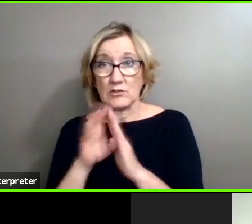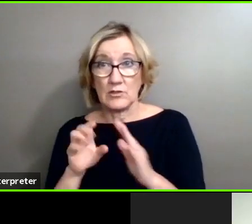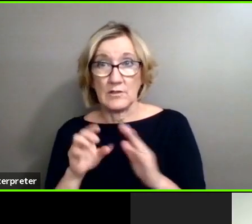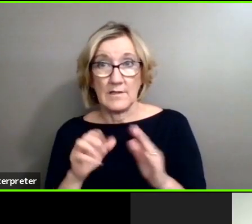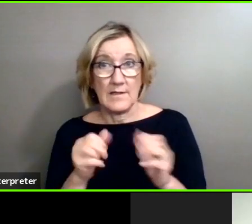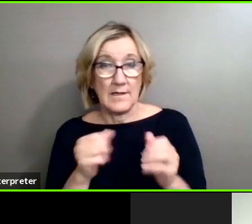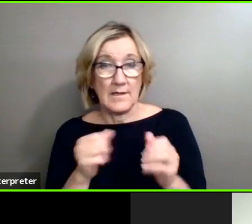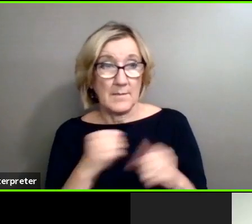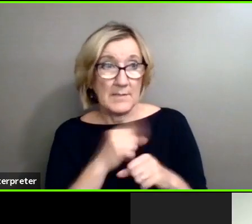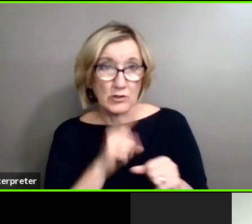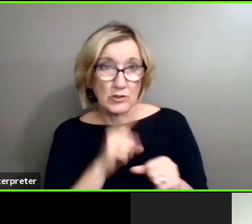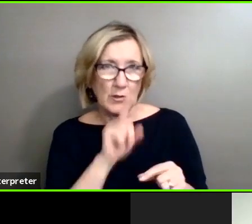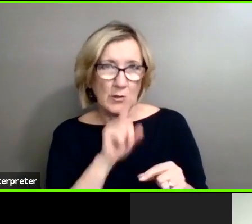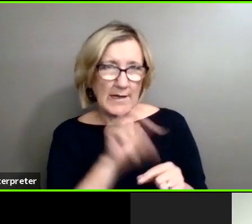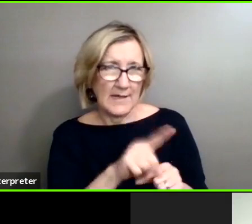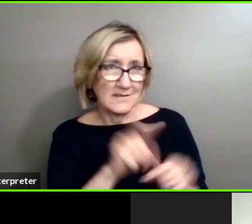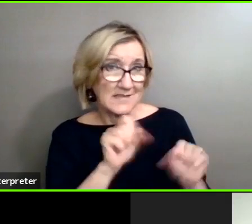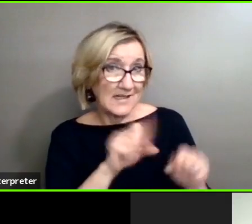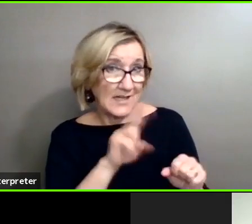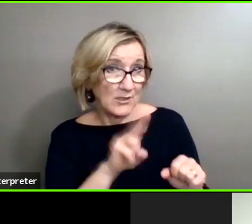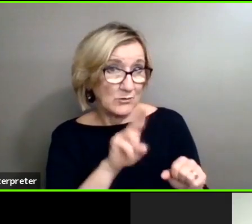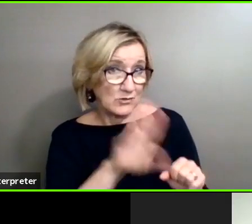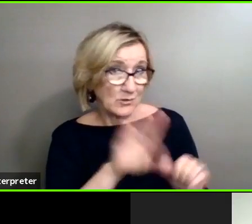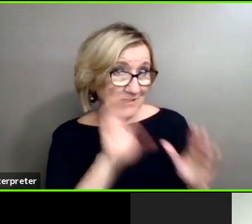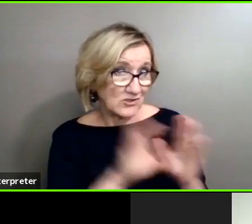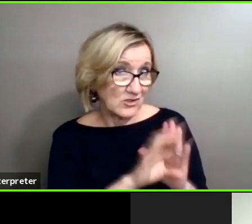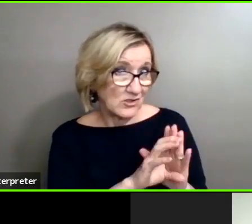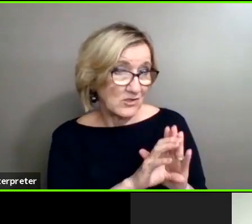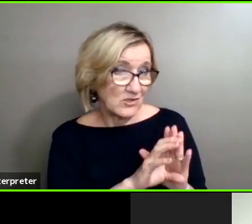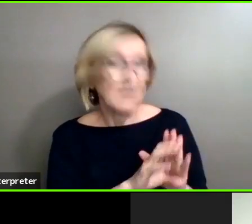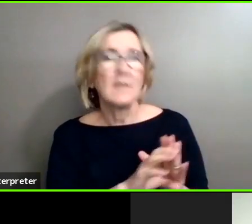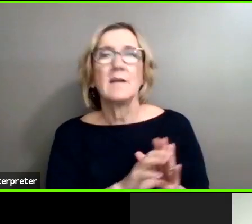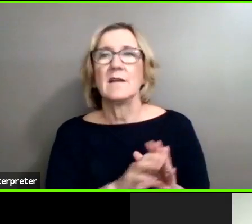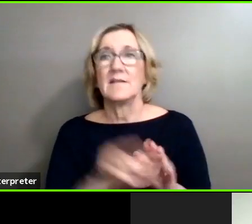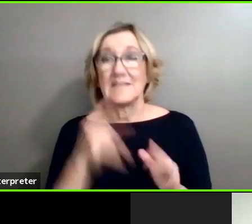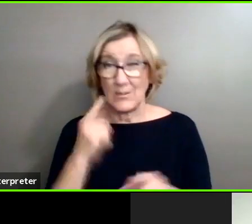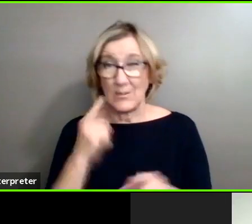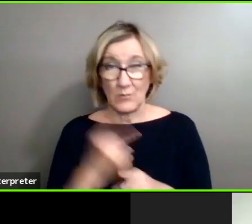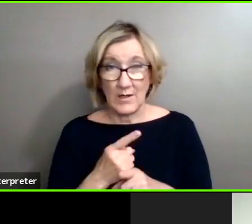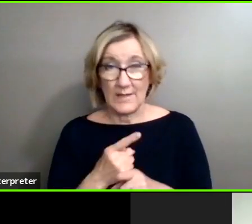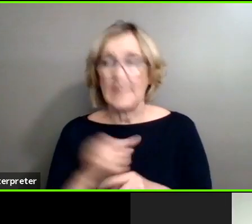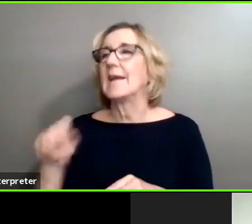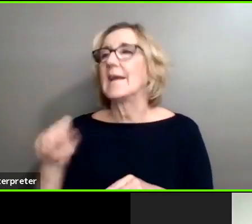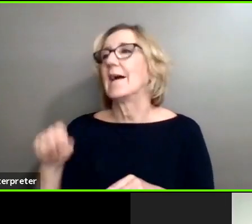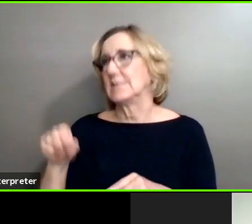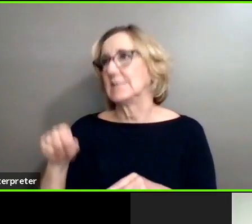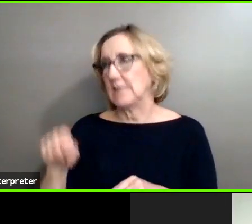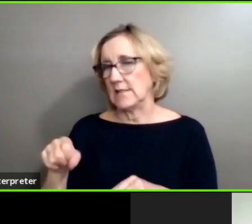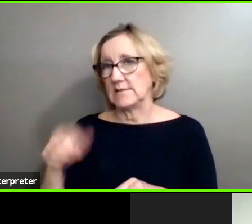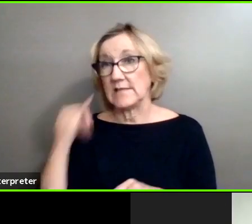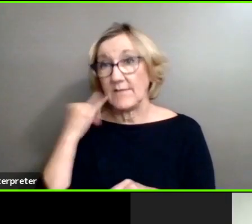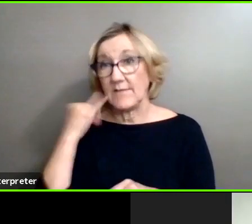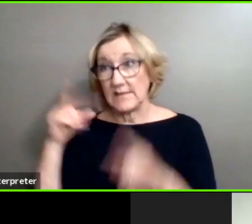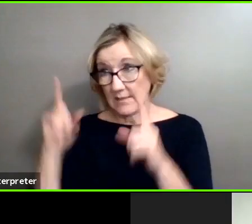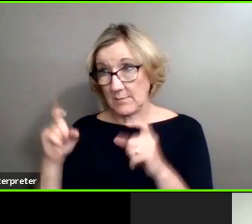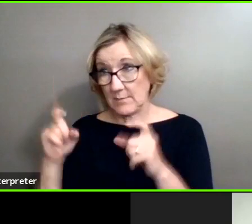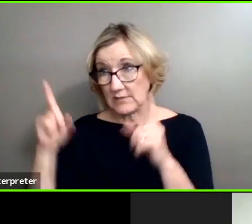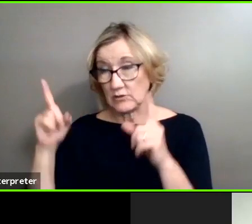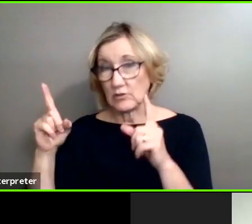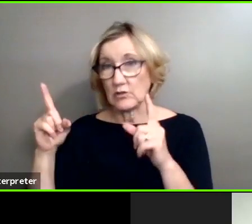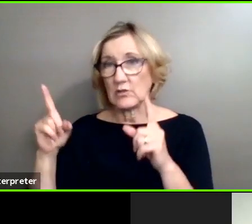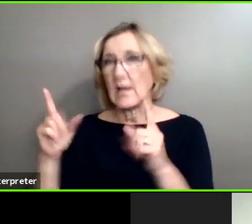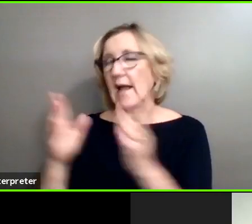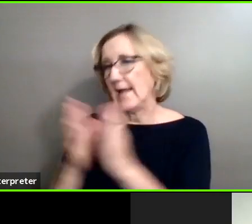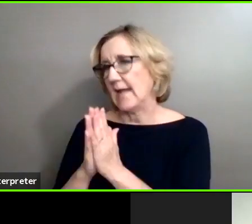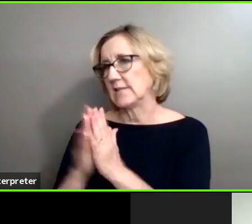your picture? Anything like that. Does that sound about right? Yeah, yeah. So, if I take a picture, you know, I definitely want to, you know, ask